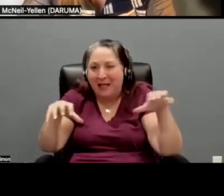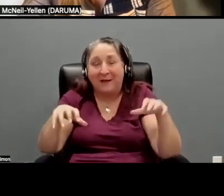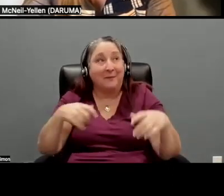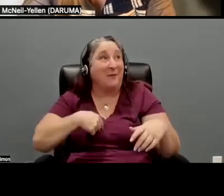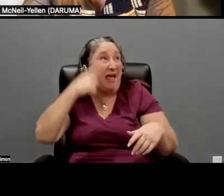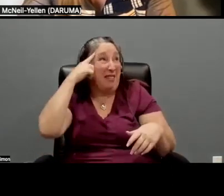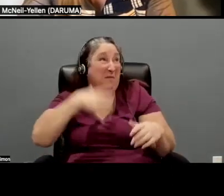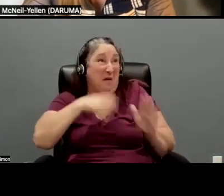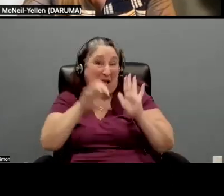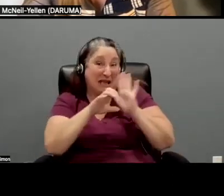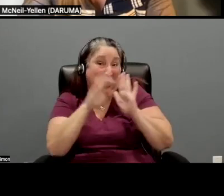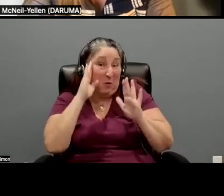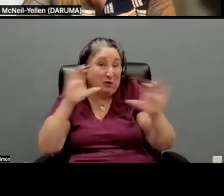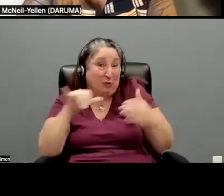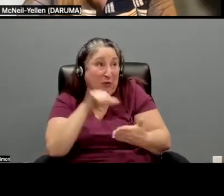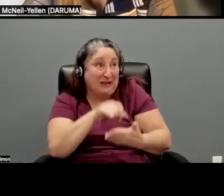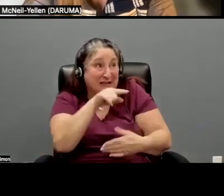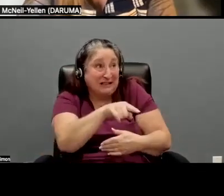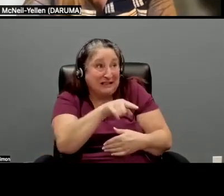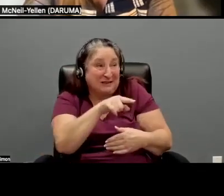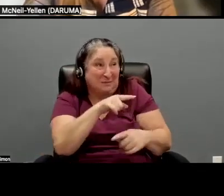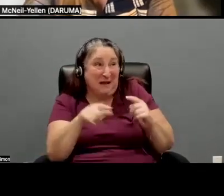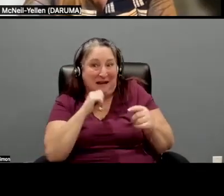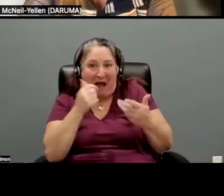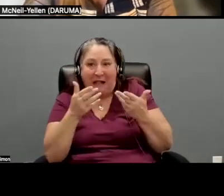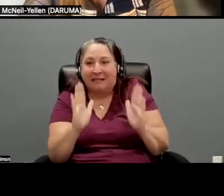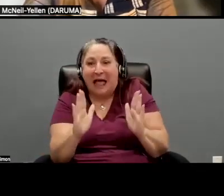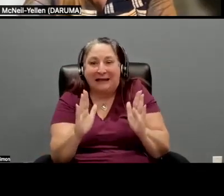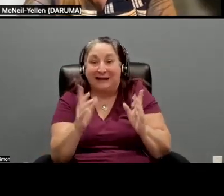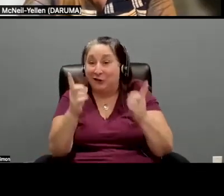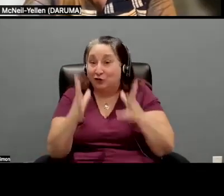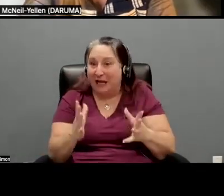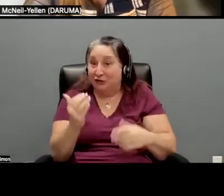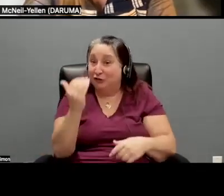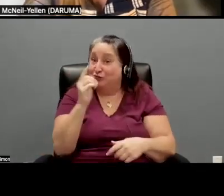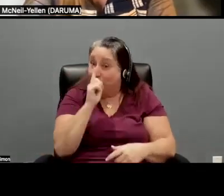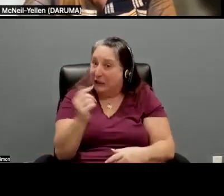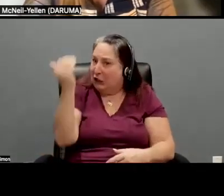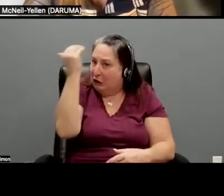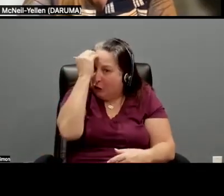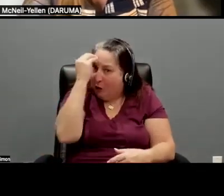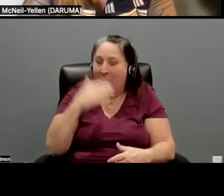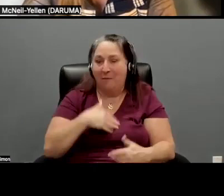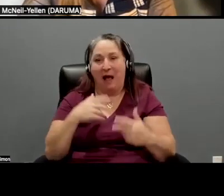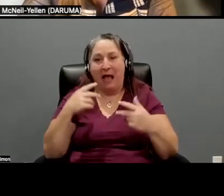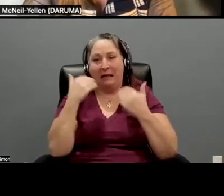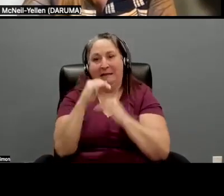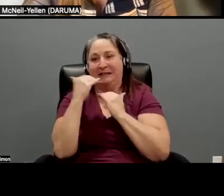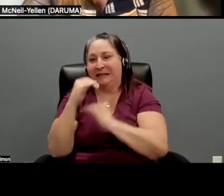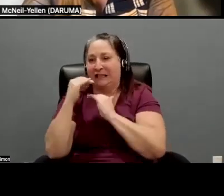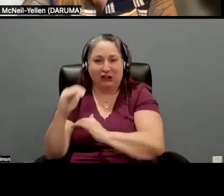think my character would do this and, and not letting the directors know really my physical limitations